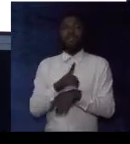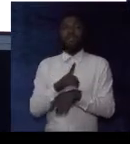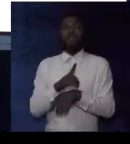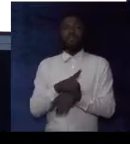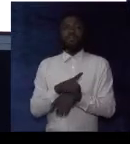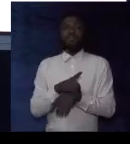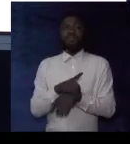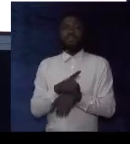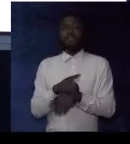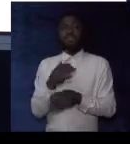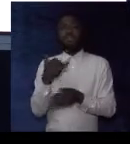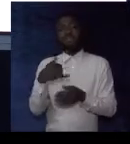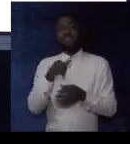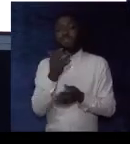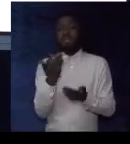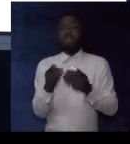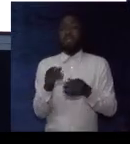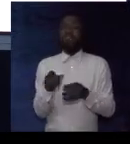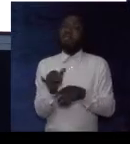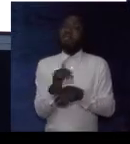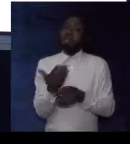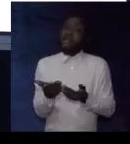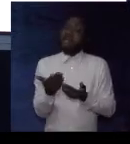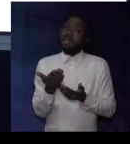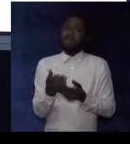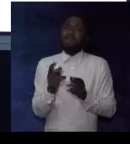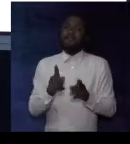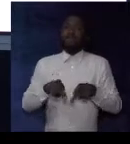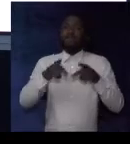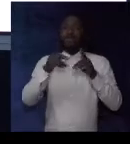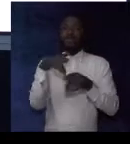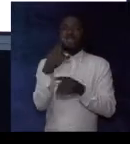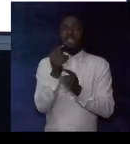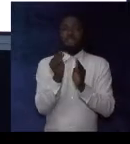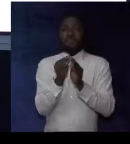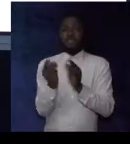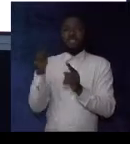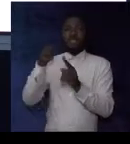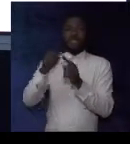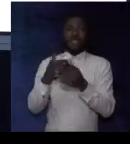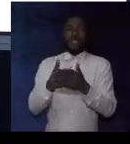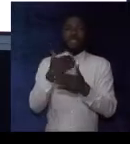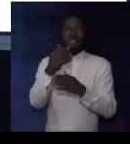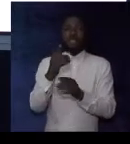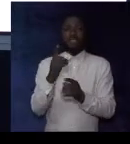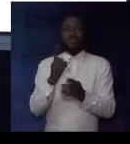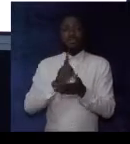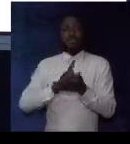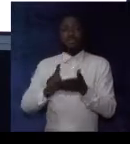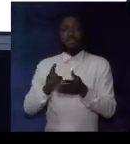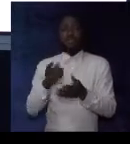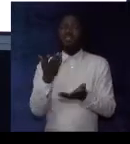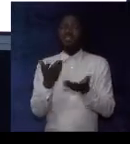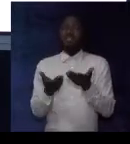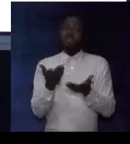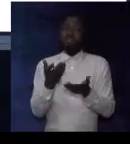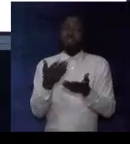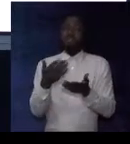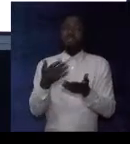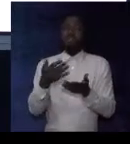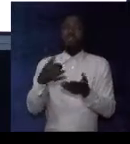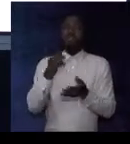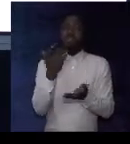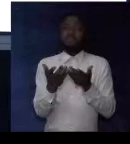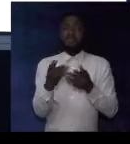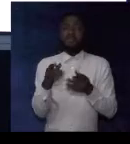adjourn. Adjourn. They may likely postpone the meeting till next week. They may likely